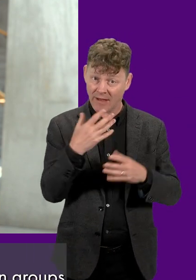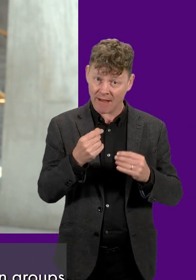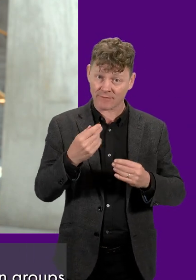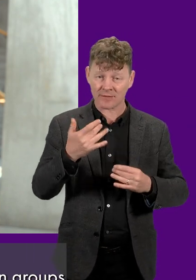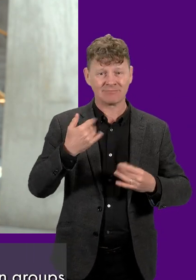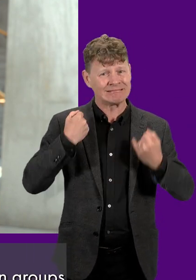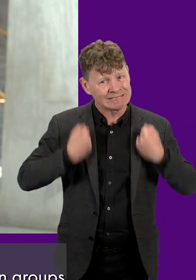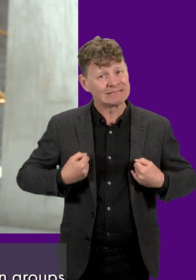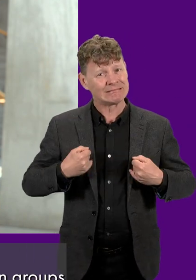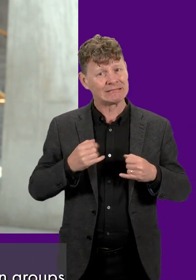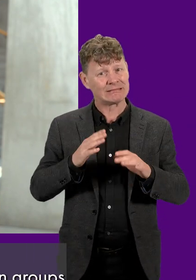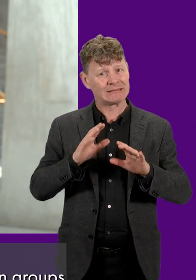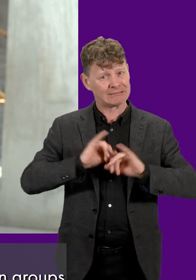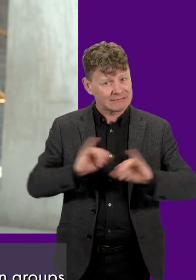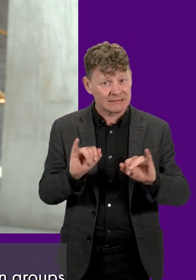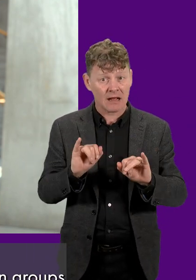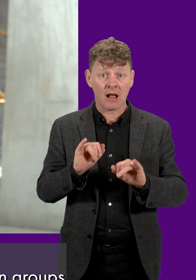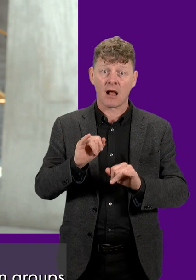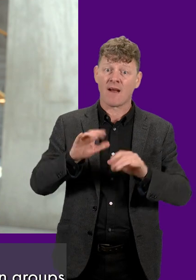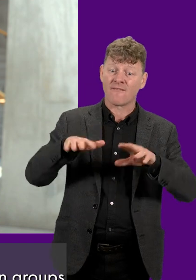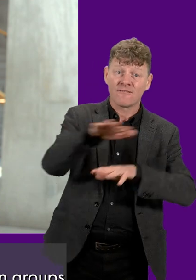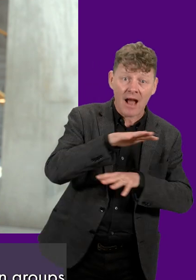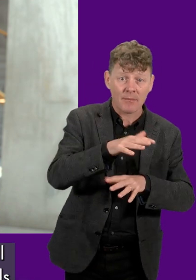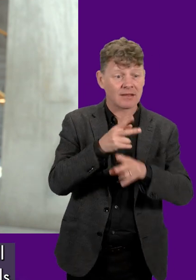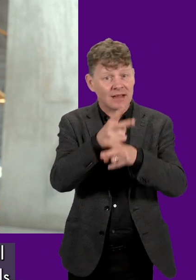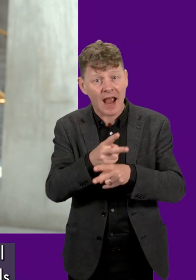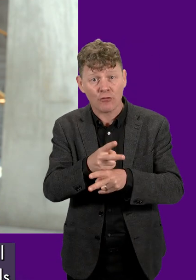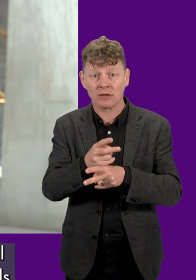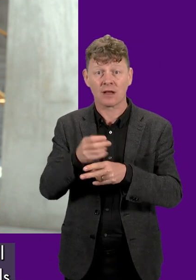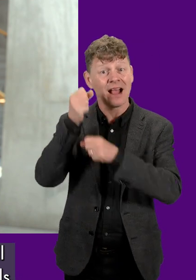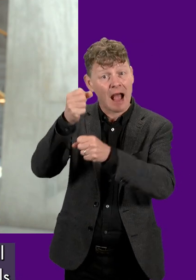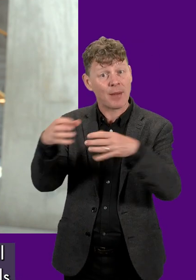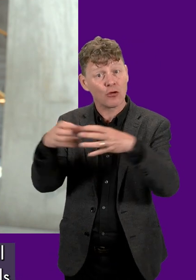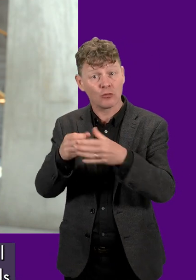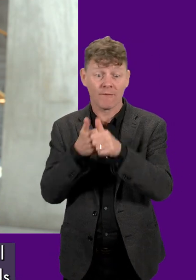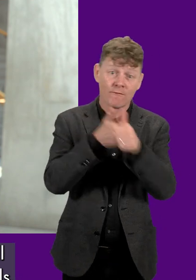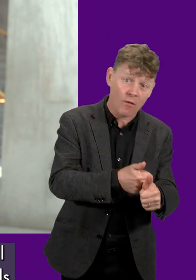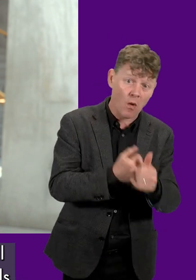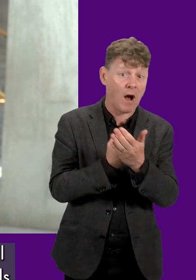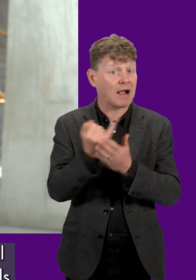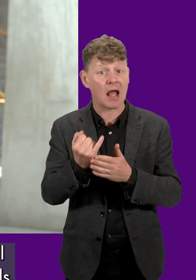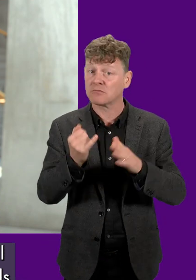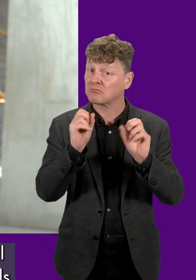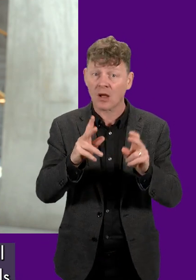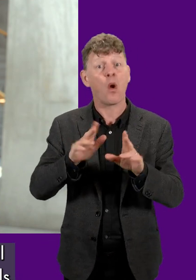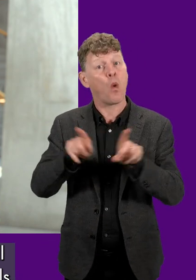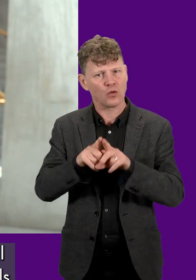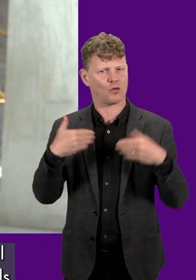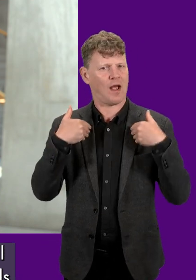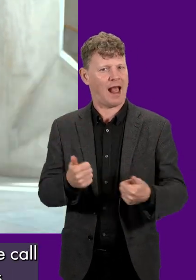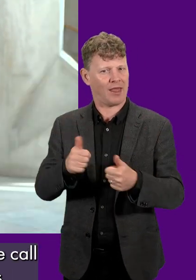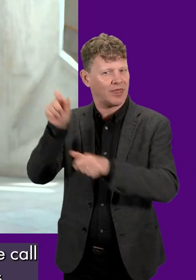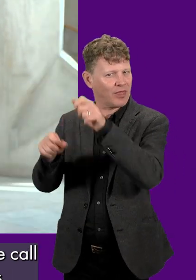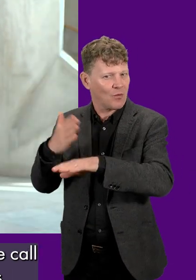by terminal illness, their families and carers, campaign groups either for or against the bill and healthcare professionals.